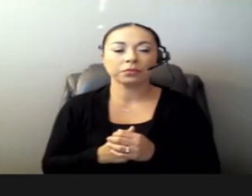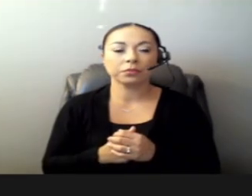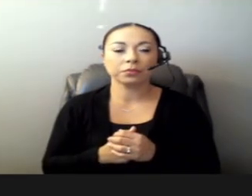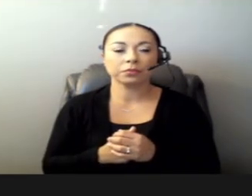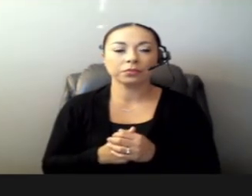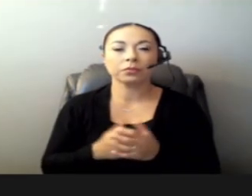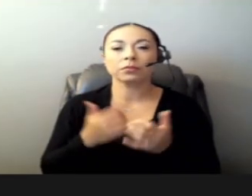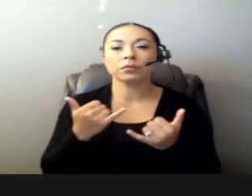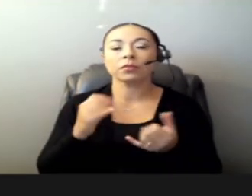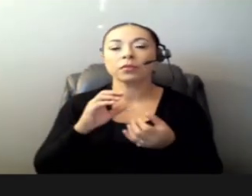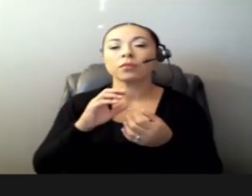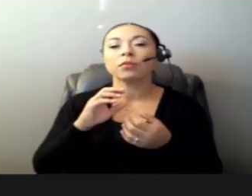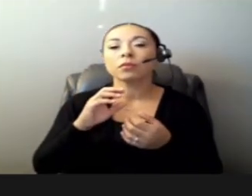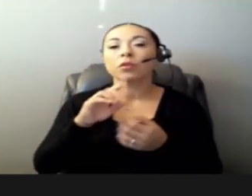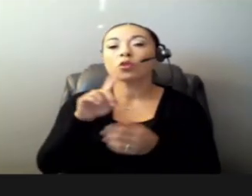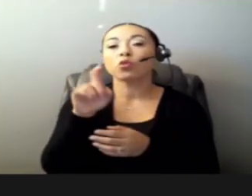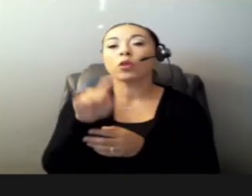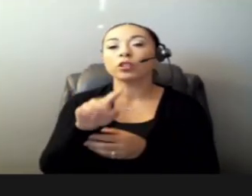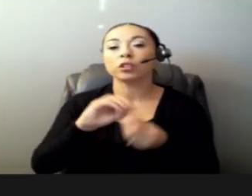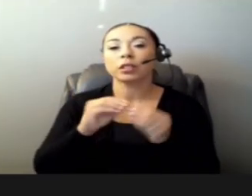Question 5A.